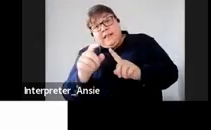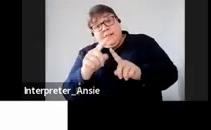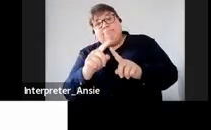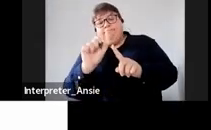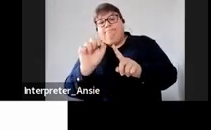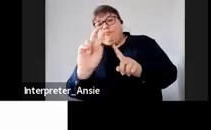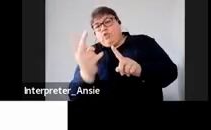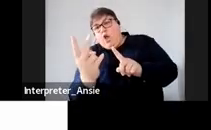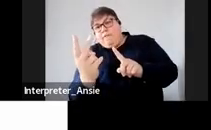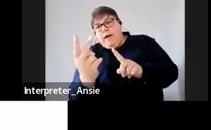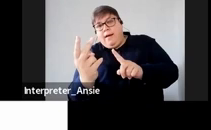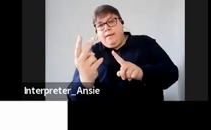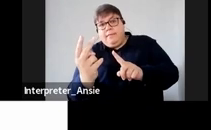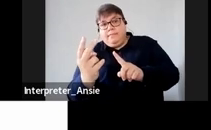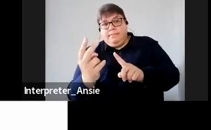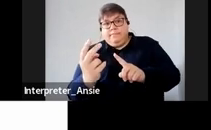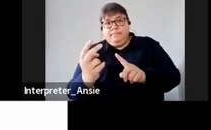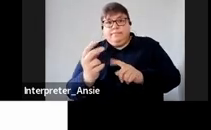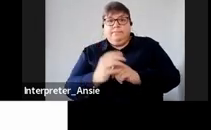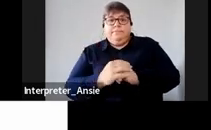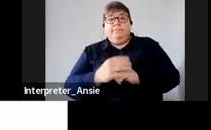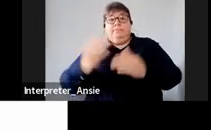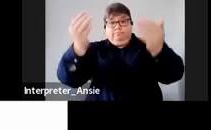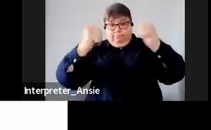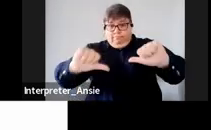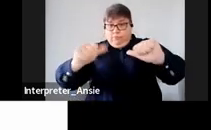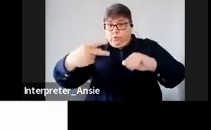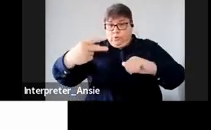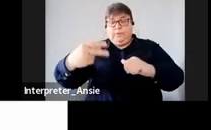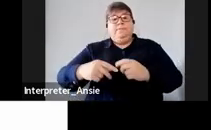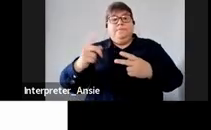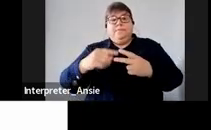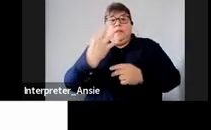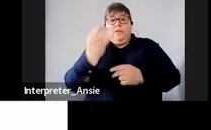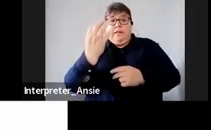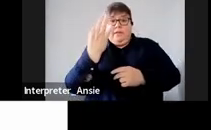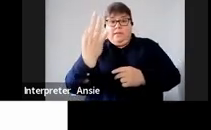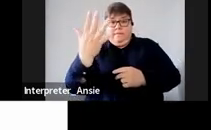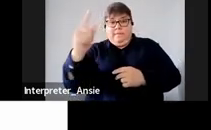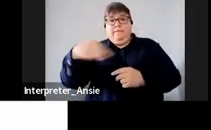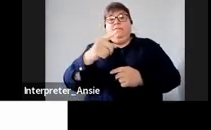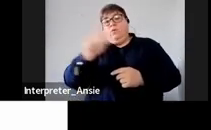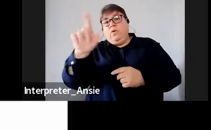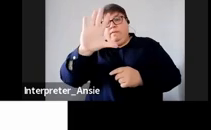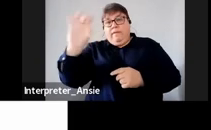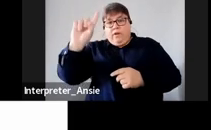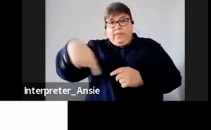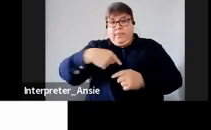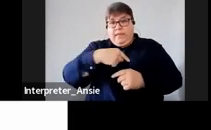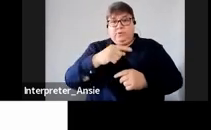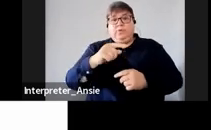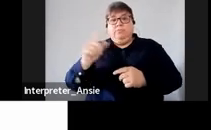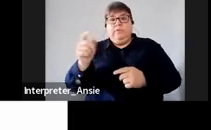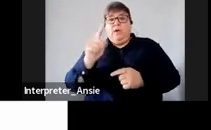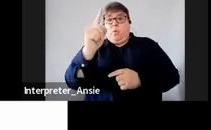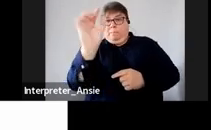between 335 and 100 to 500 000 is 1% of taxable turnover